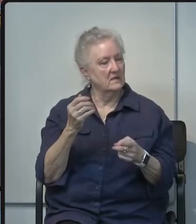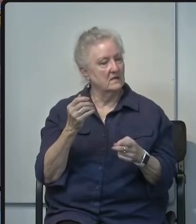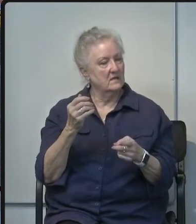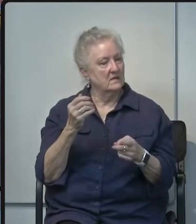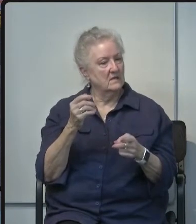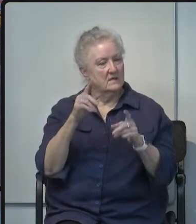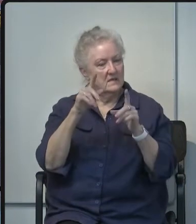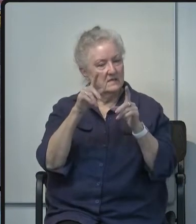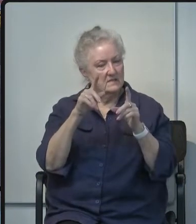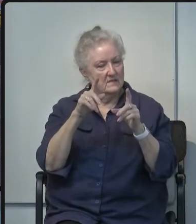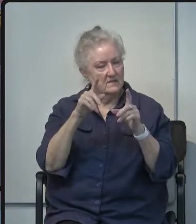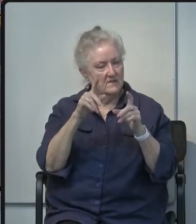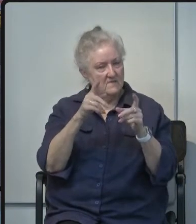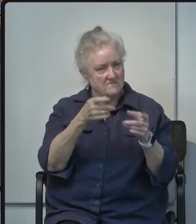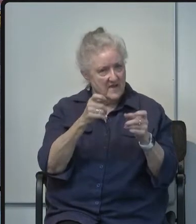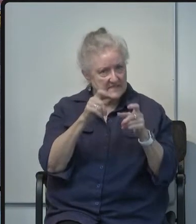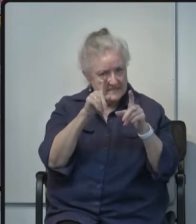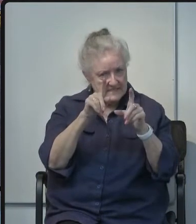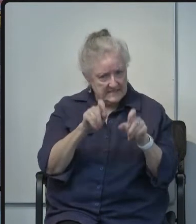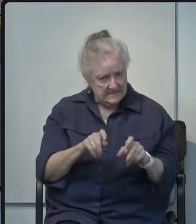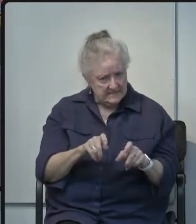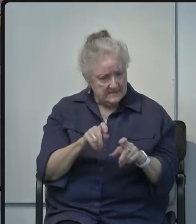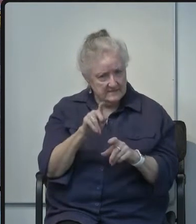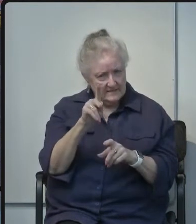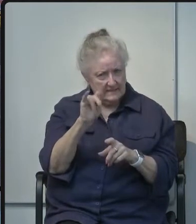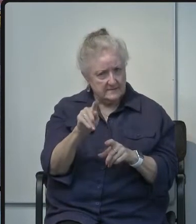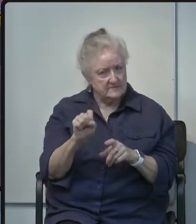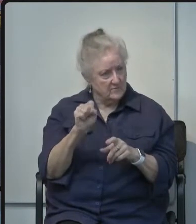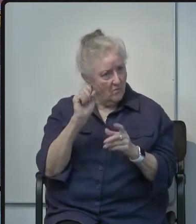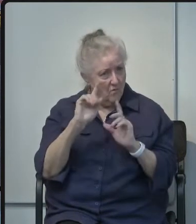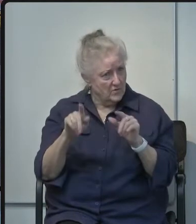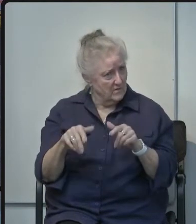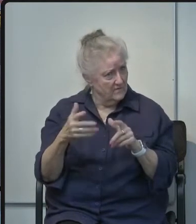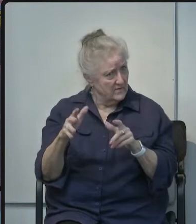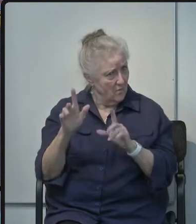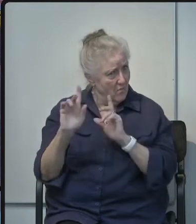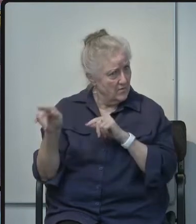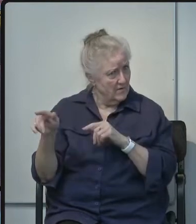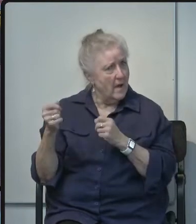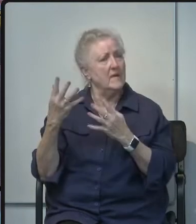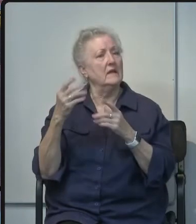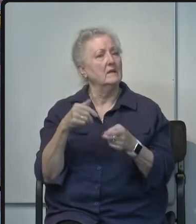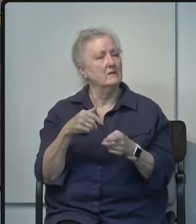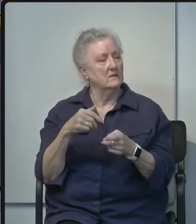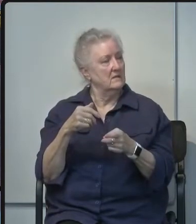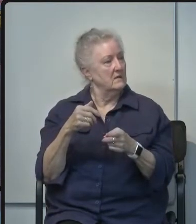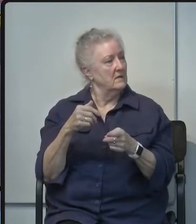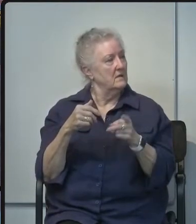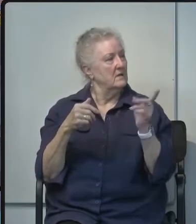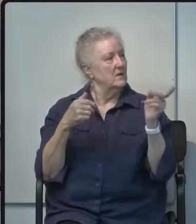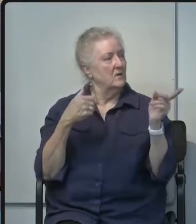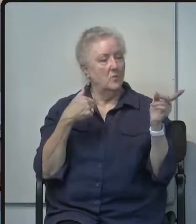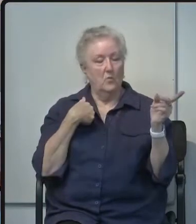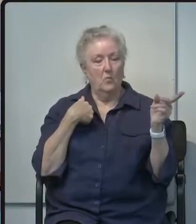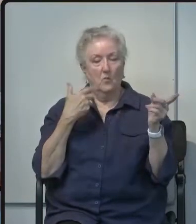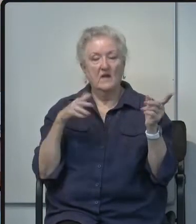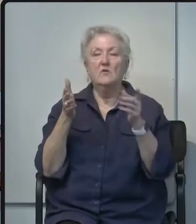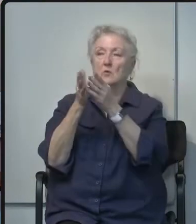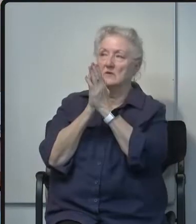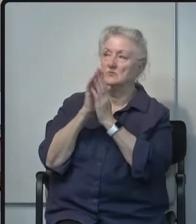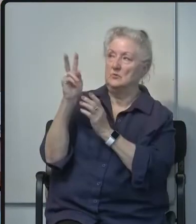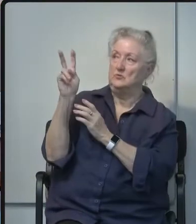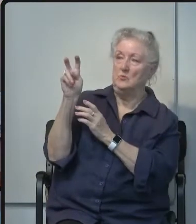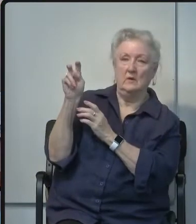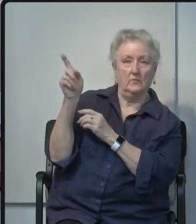testing kits rapid testing kits are being ordered by the county for their public health lab we have requested 200.